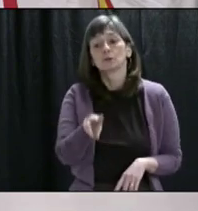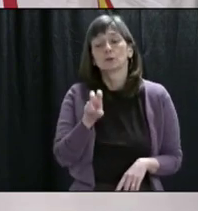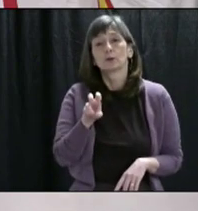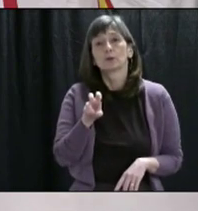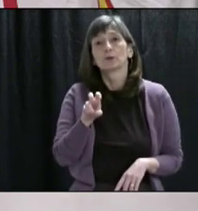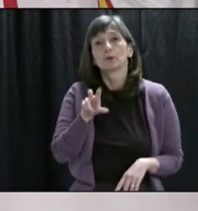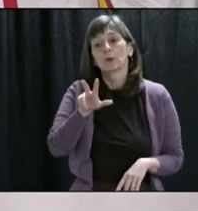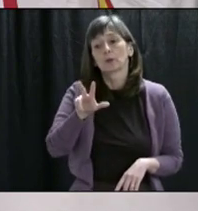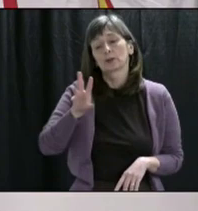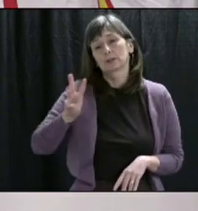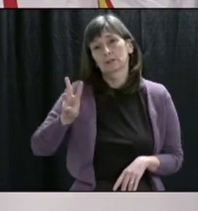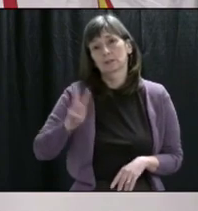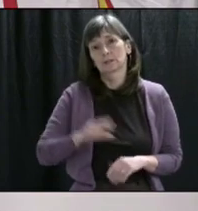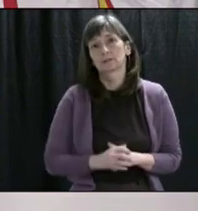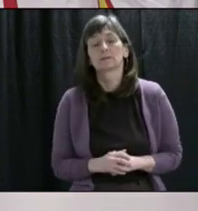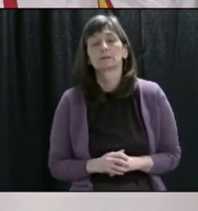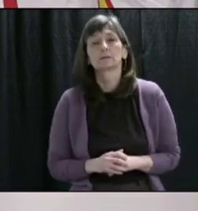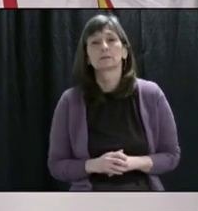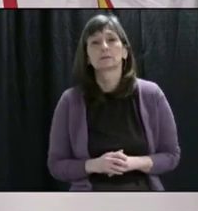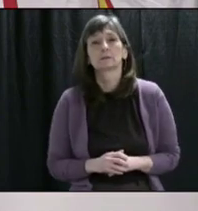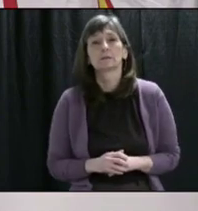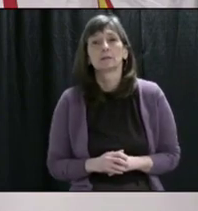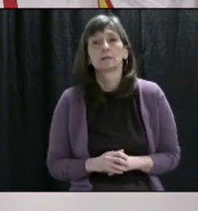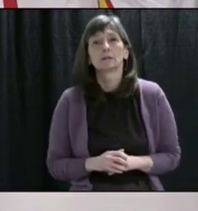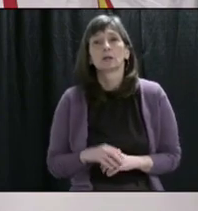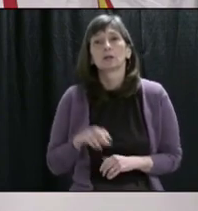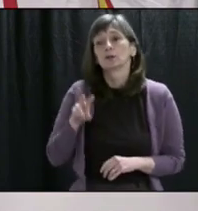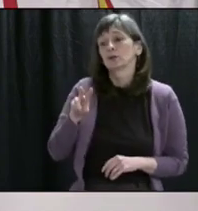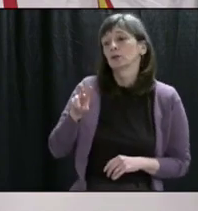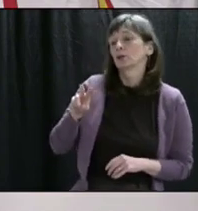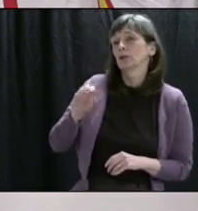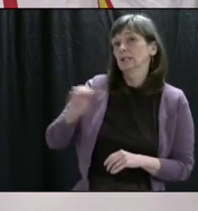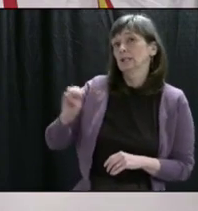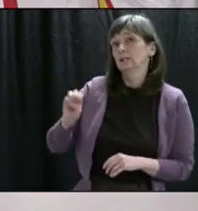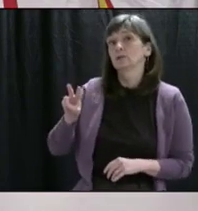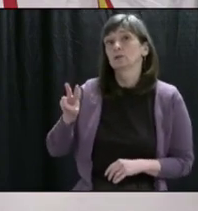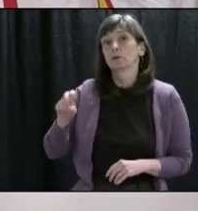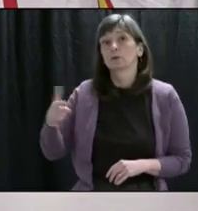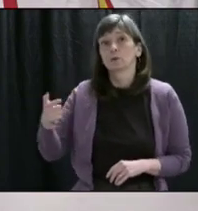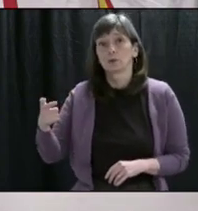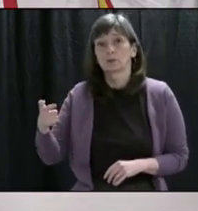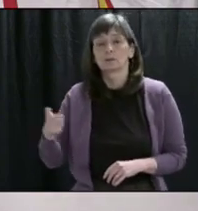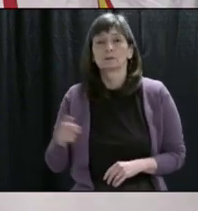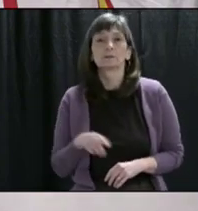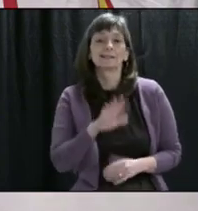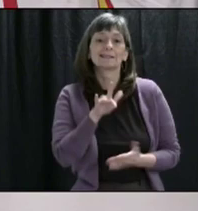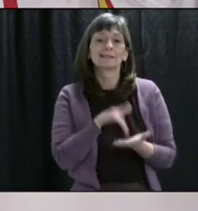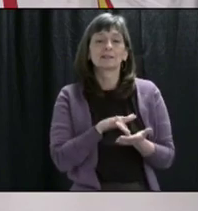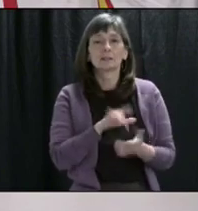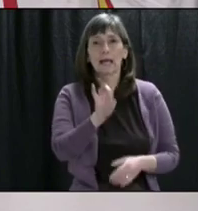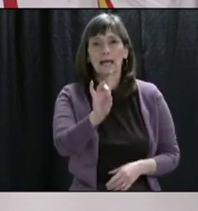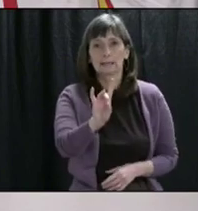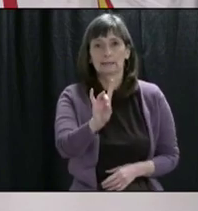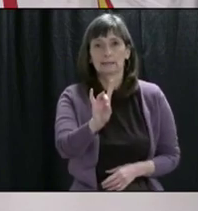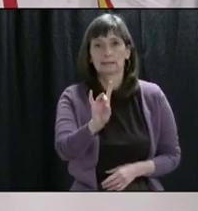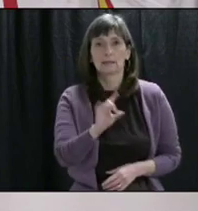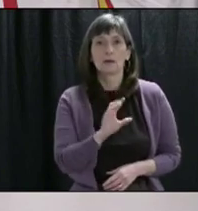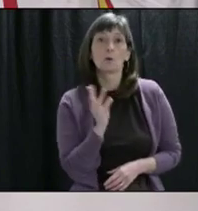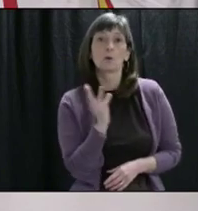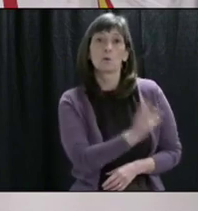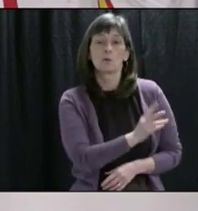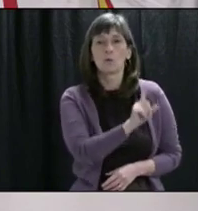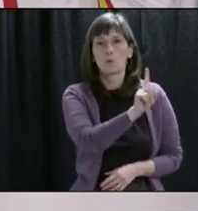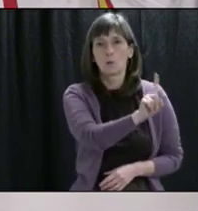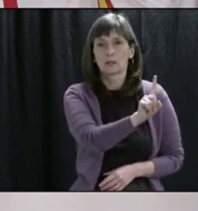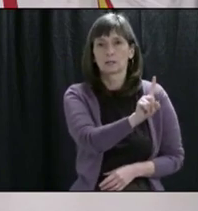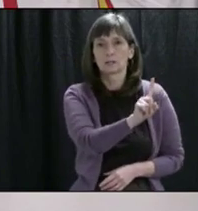is 236. We have 221 cases in Eastern, 8 in Central, 1 in